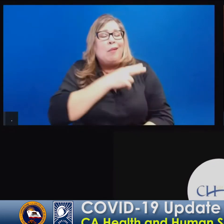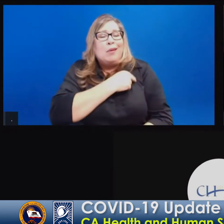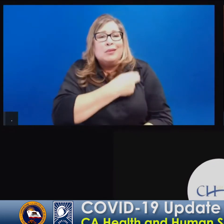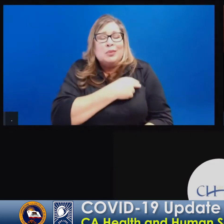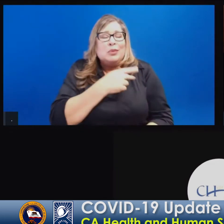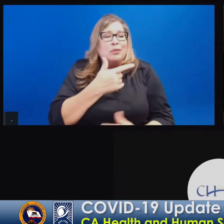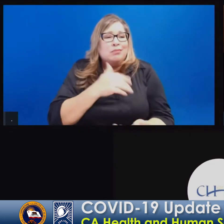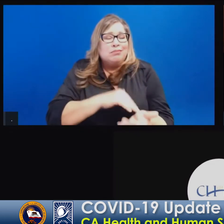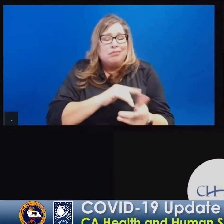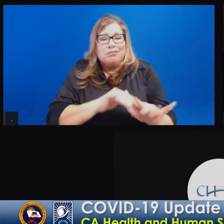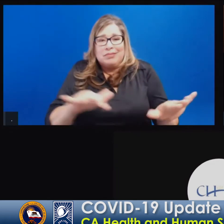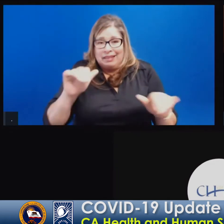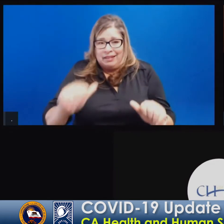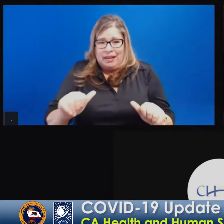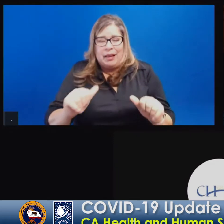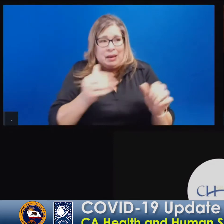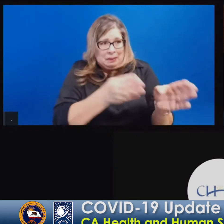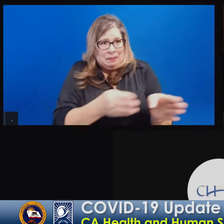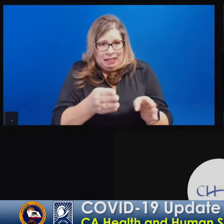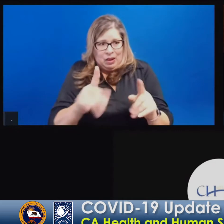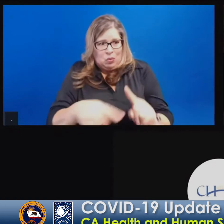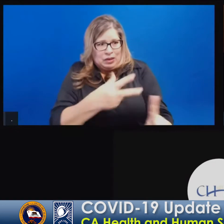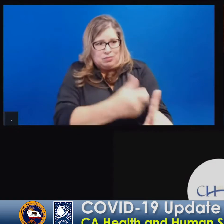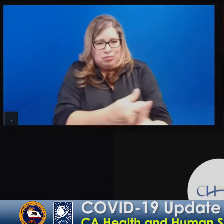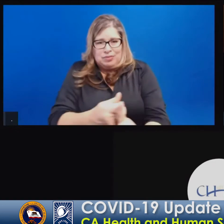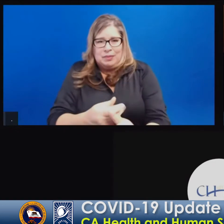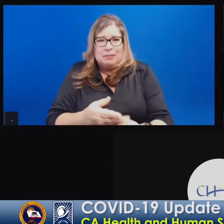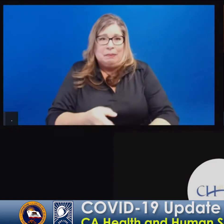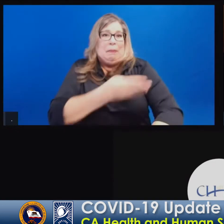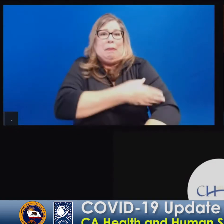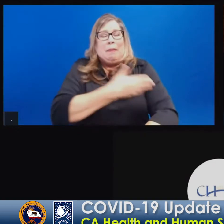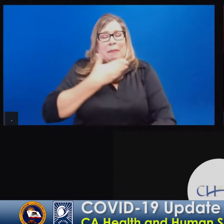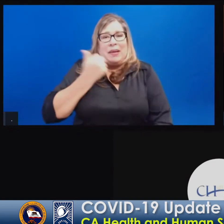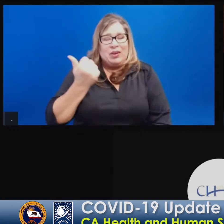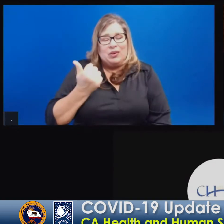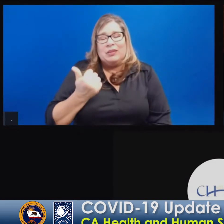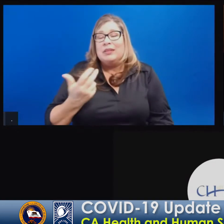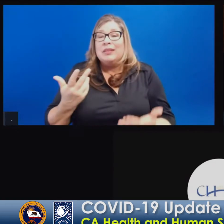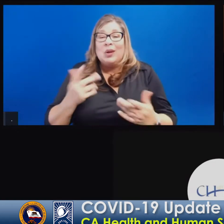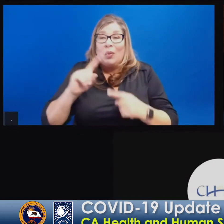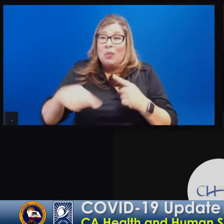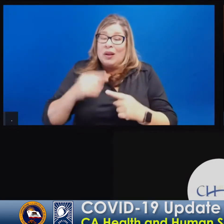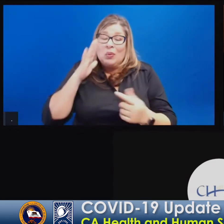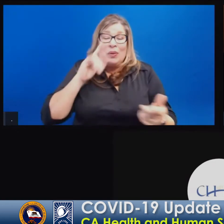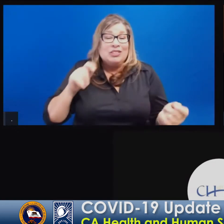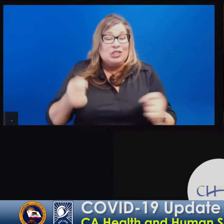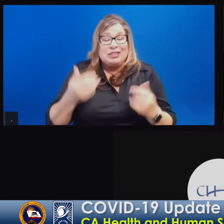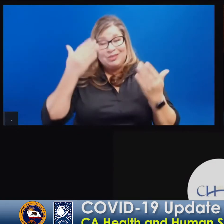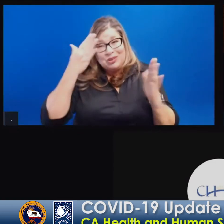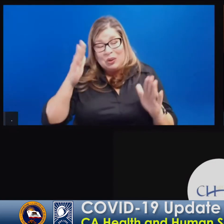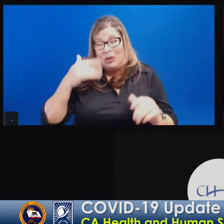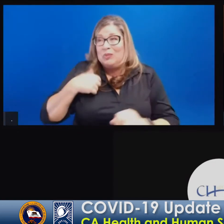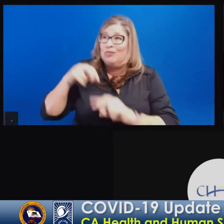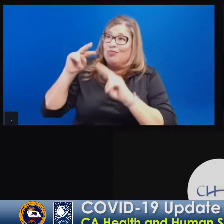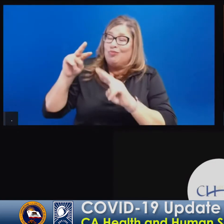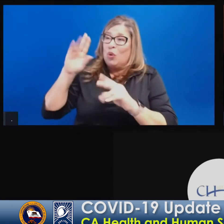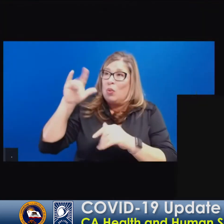and we don't know that at this time when that's going to change, but definitely making sure that they understand that's something we are all looking forward to.